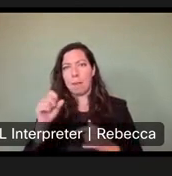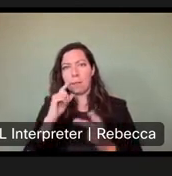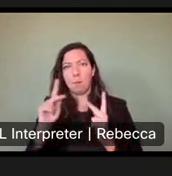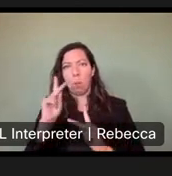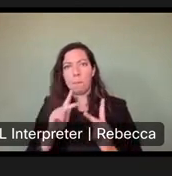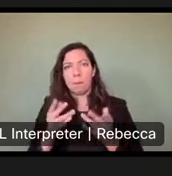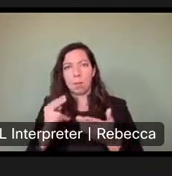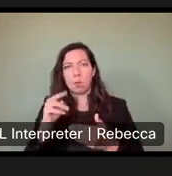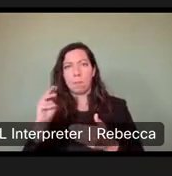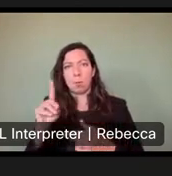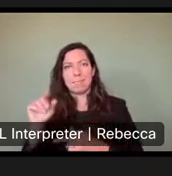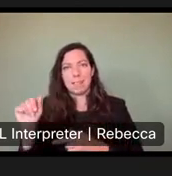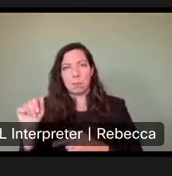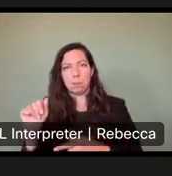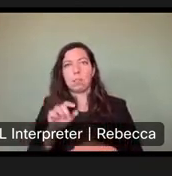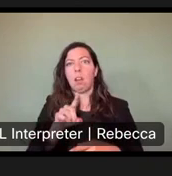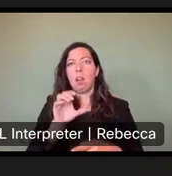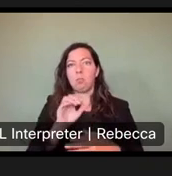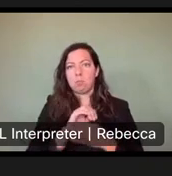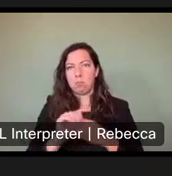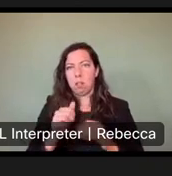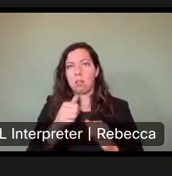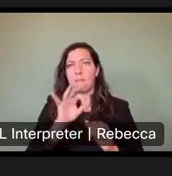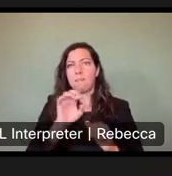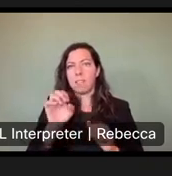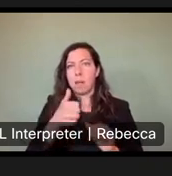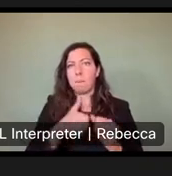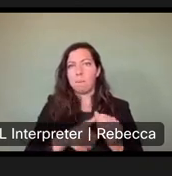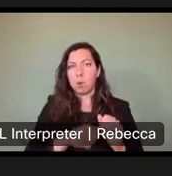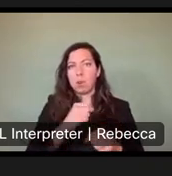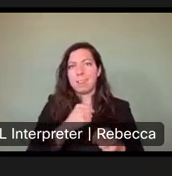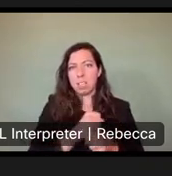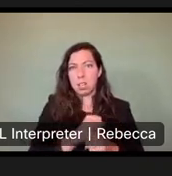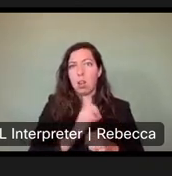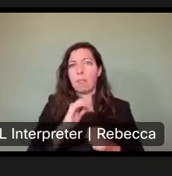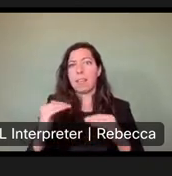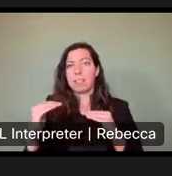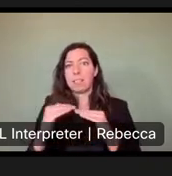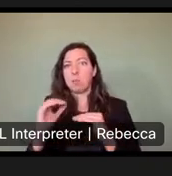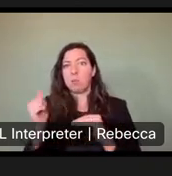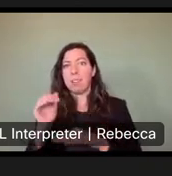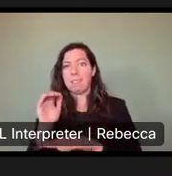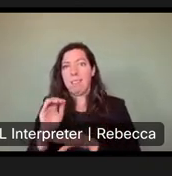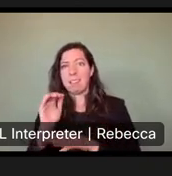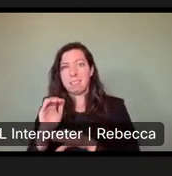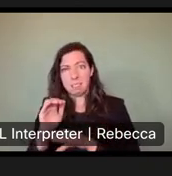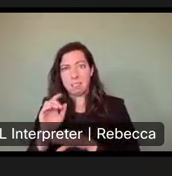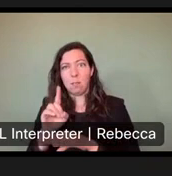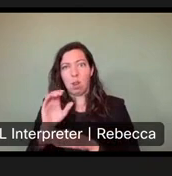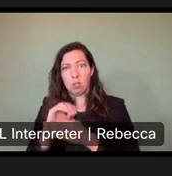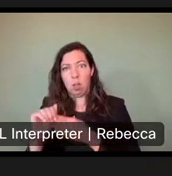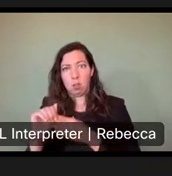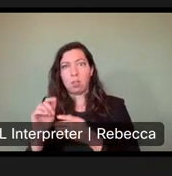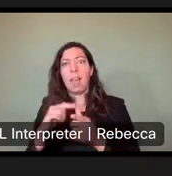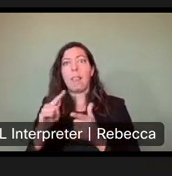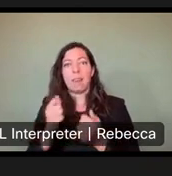Um, it's a hundred dollar fee for a year. Again, that's 10 nights. And then after that, everything is, um, is, is pretty